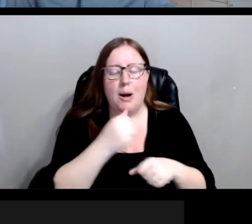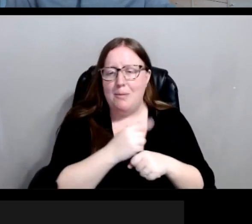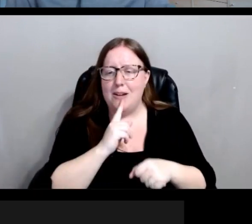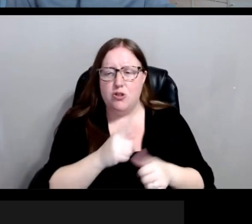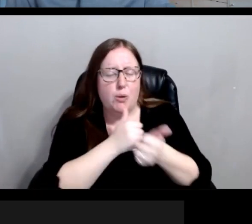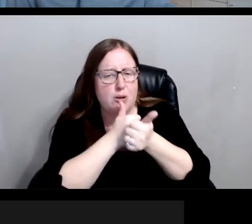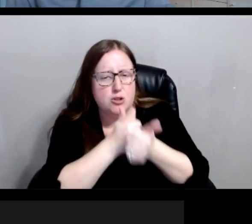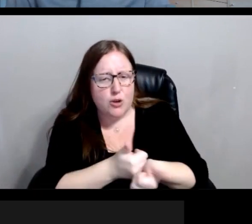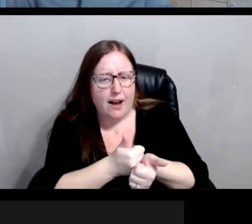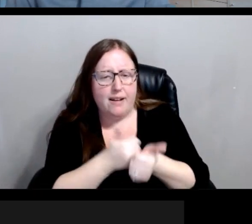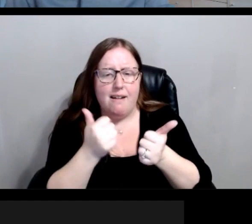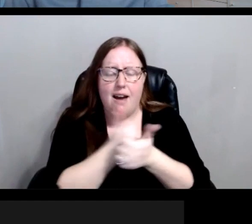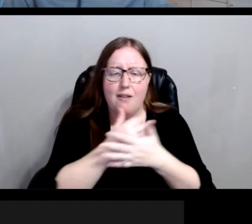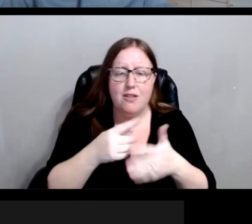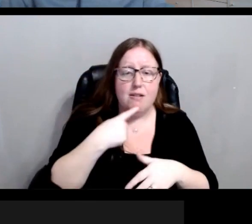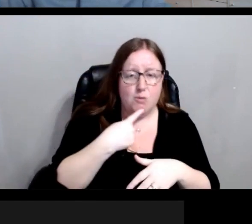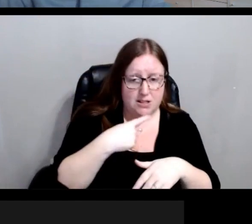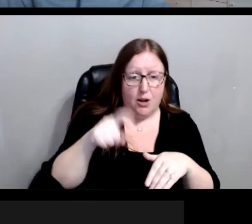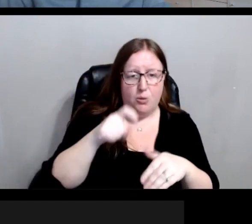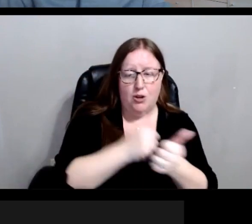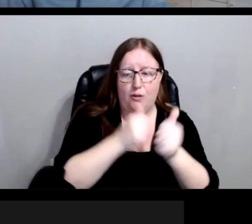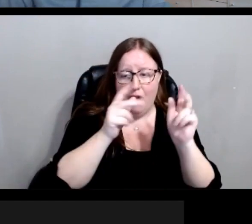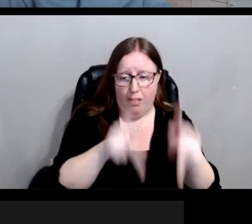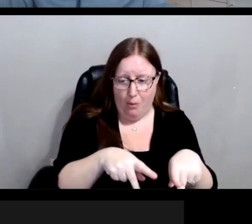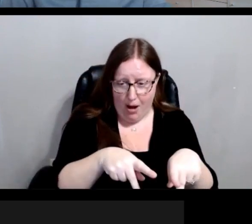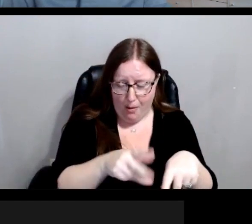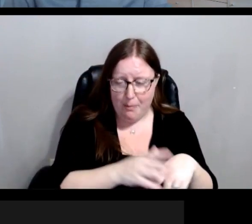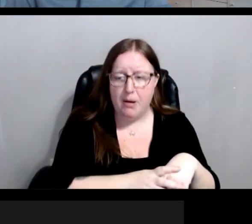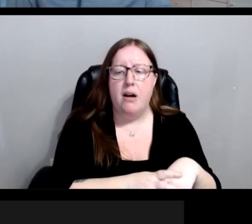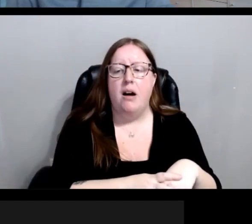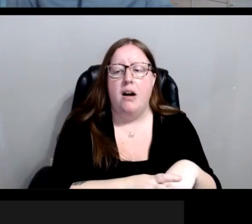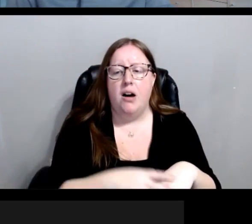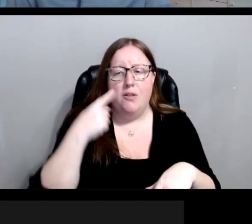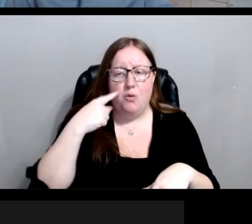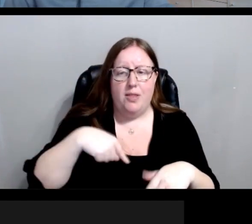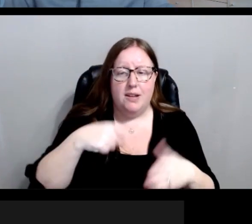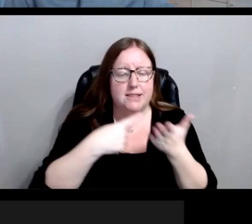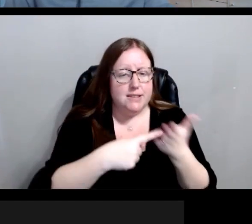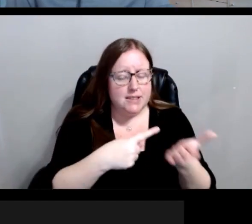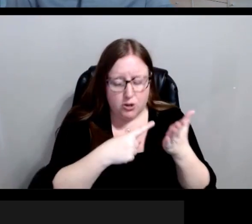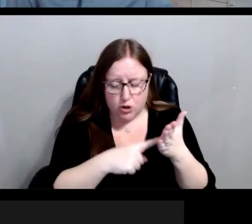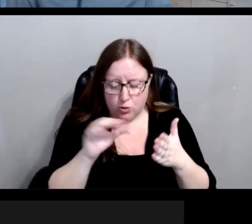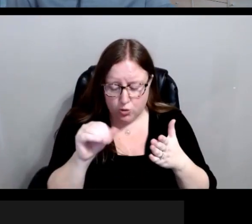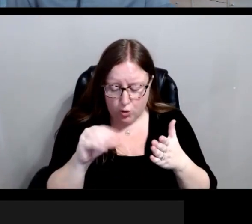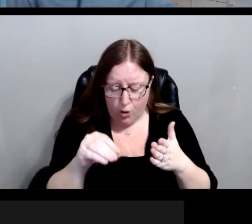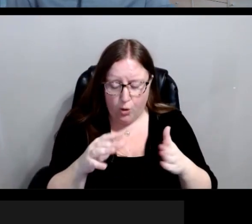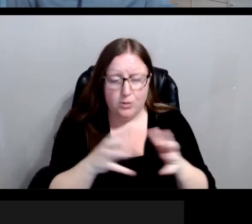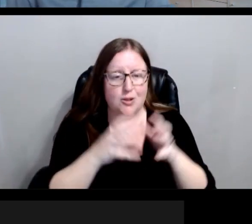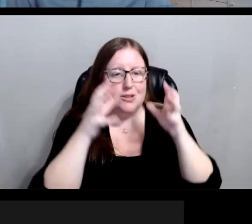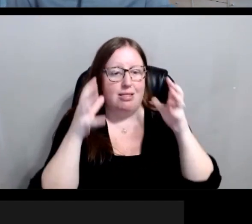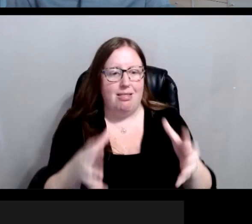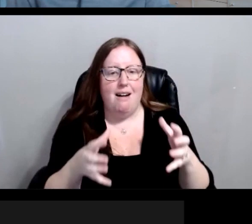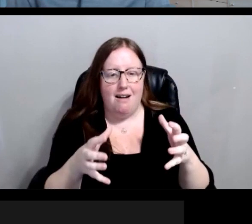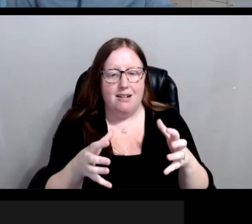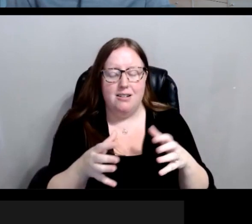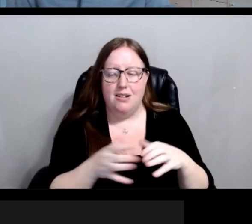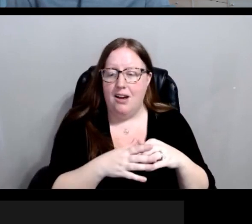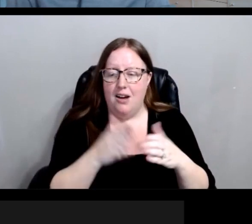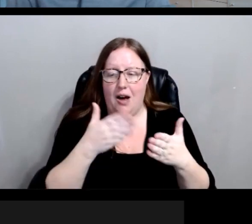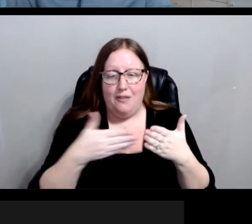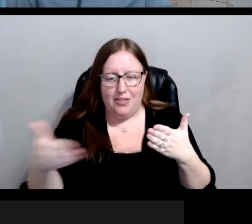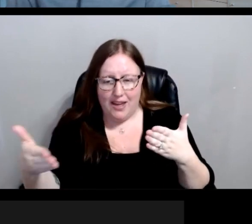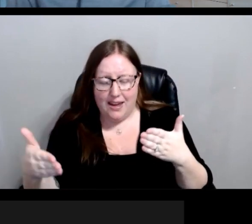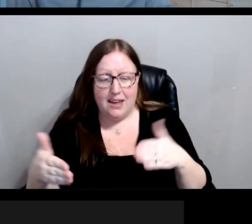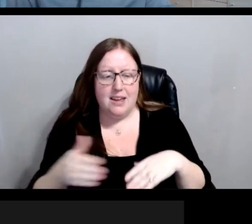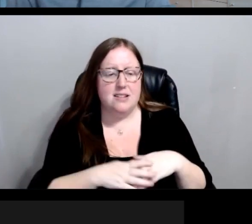the things that we said we needed to follow up on in the midst of this conversation. So, there's a lot of things that